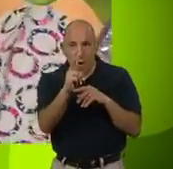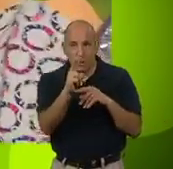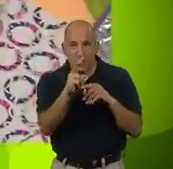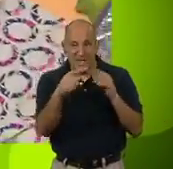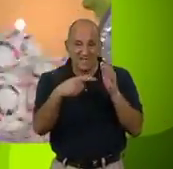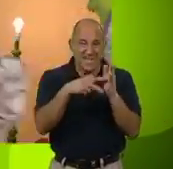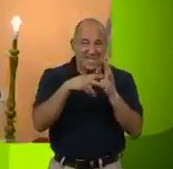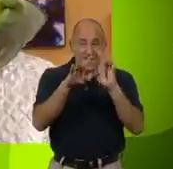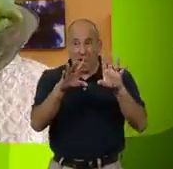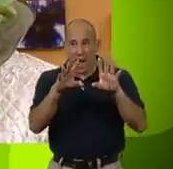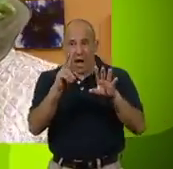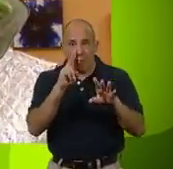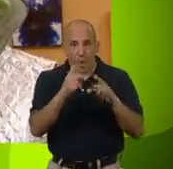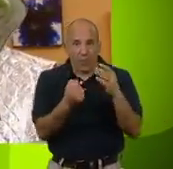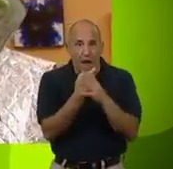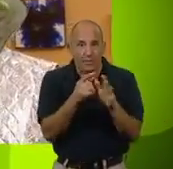stars.